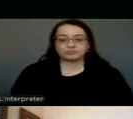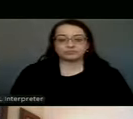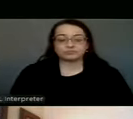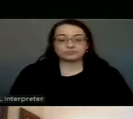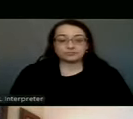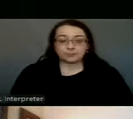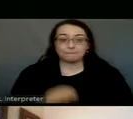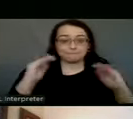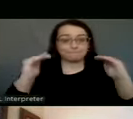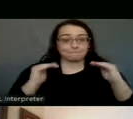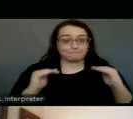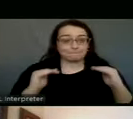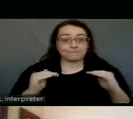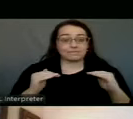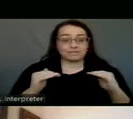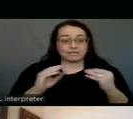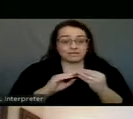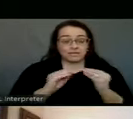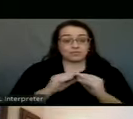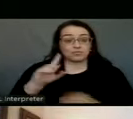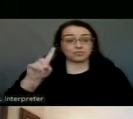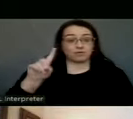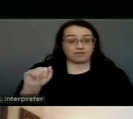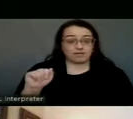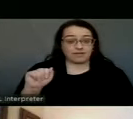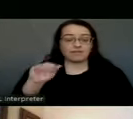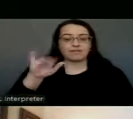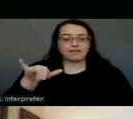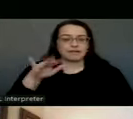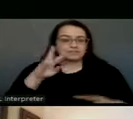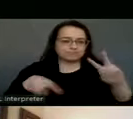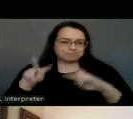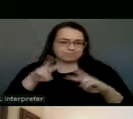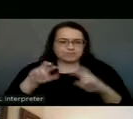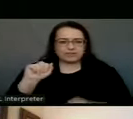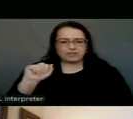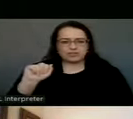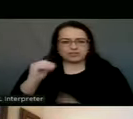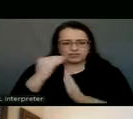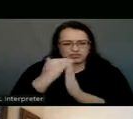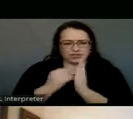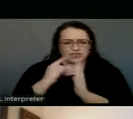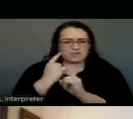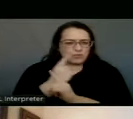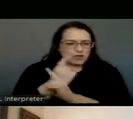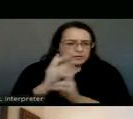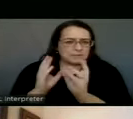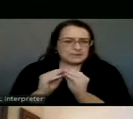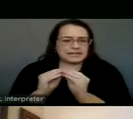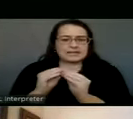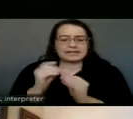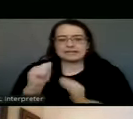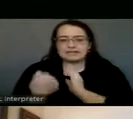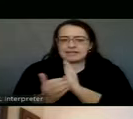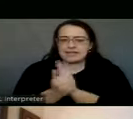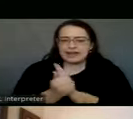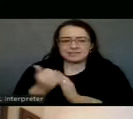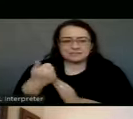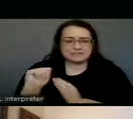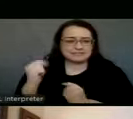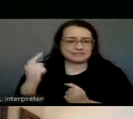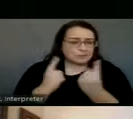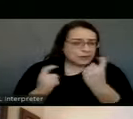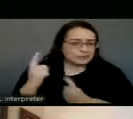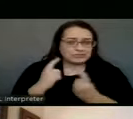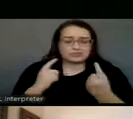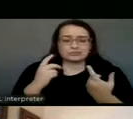So moving on to agenda item 1A is reviewing the agenda for the regular meeting and any of your attachments. Counsel, do you have questions